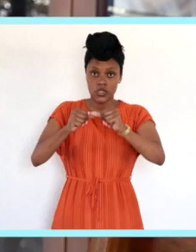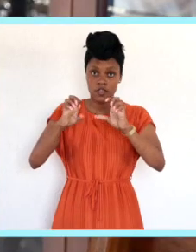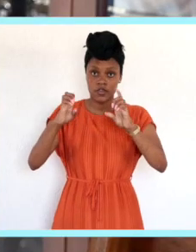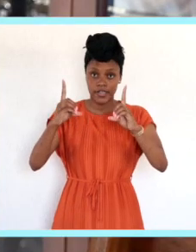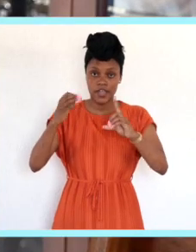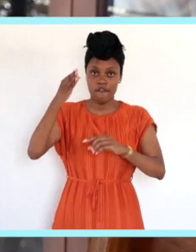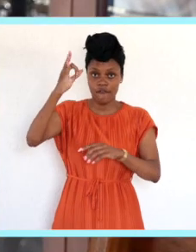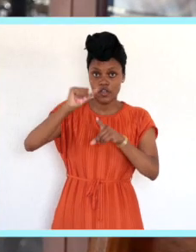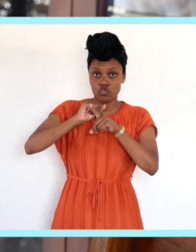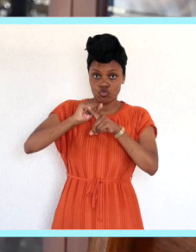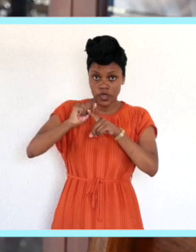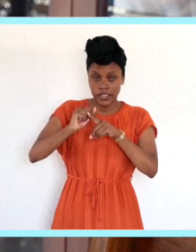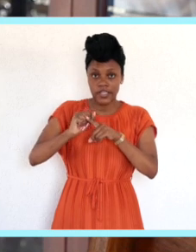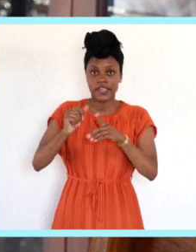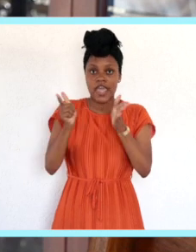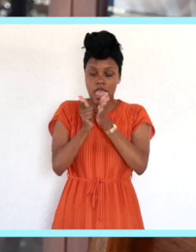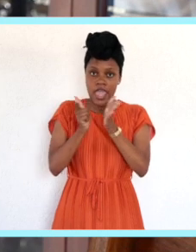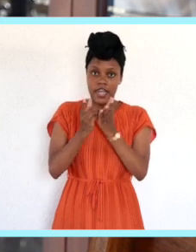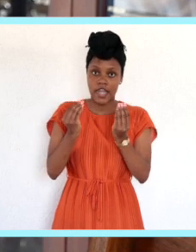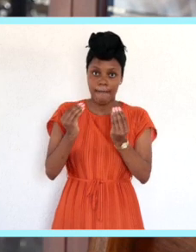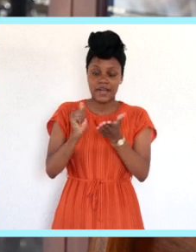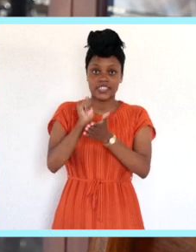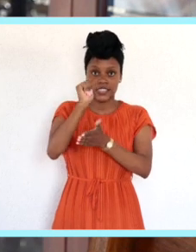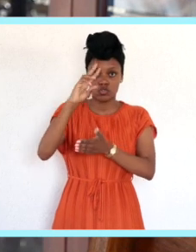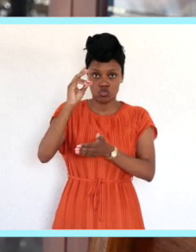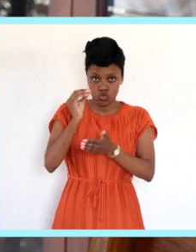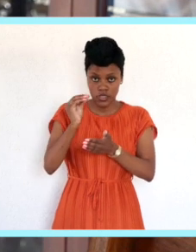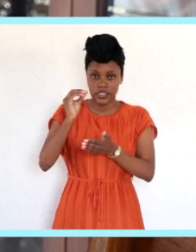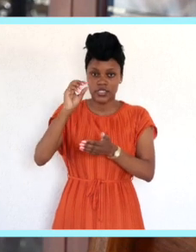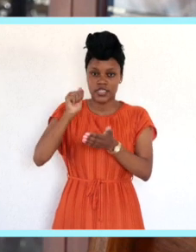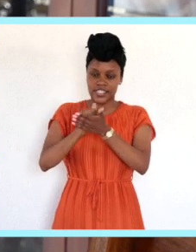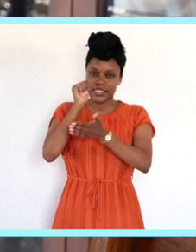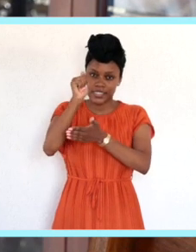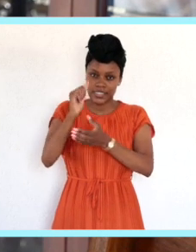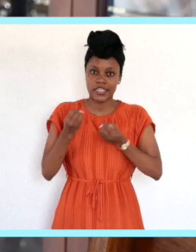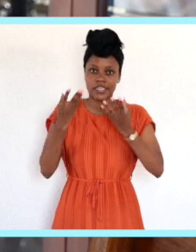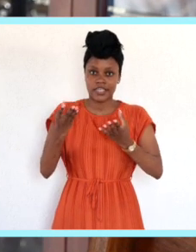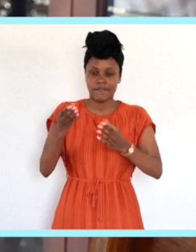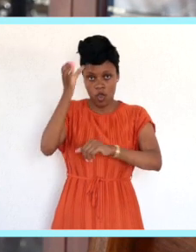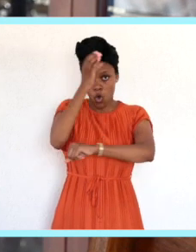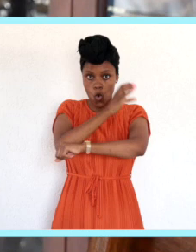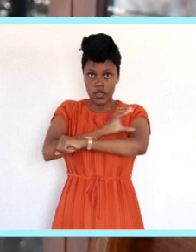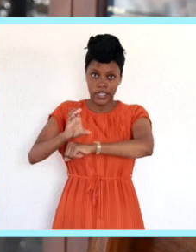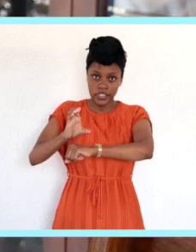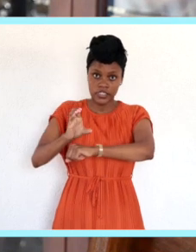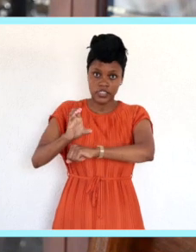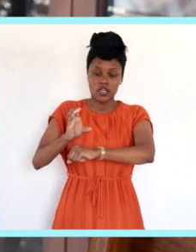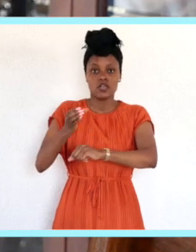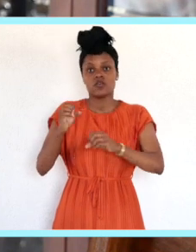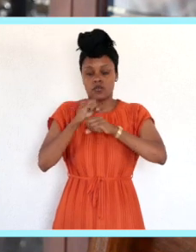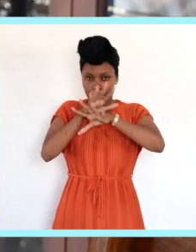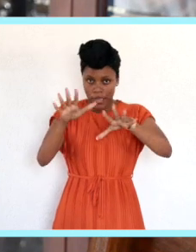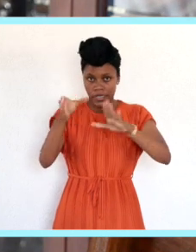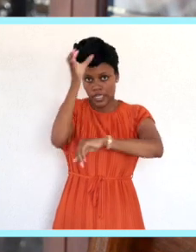The Continuing Education and Further Training Act No. 16 of 2016 provides for City Bank Tivet College to